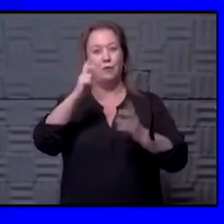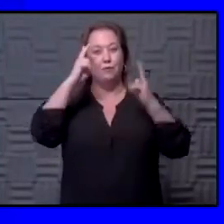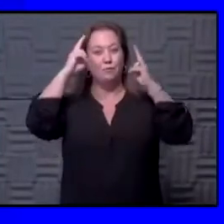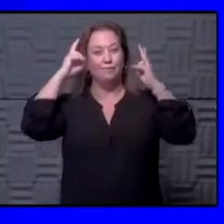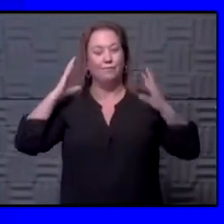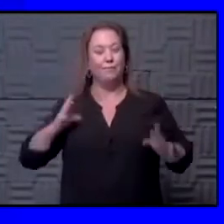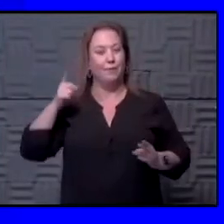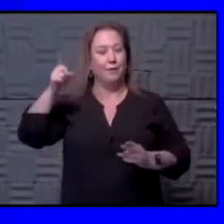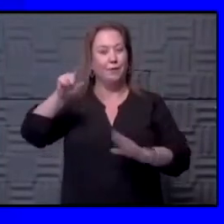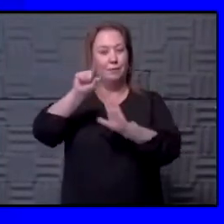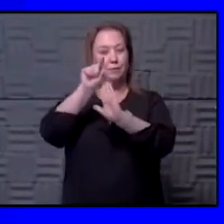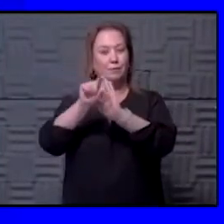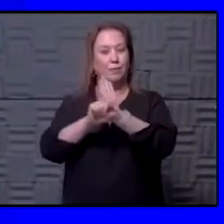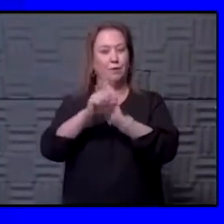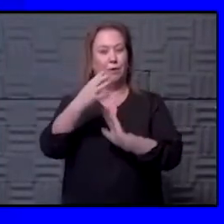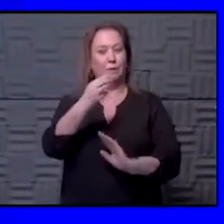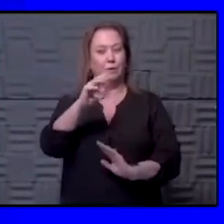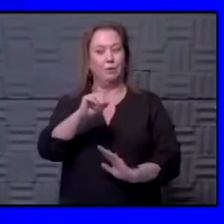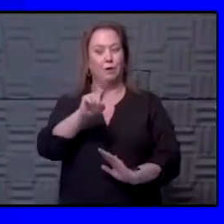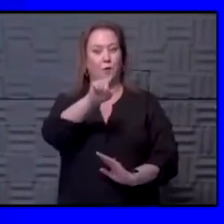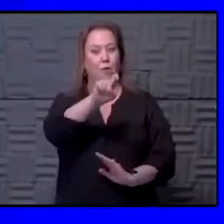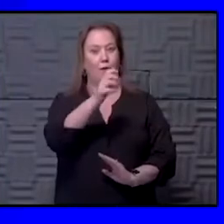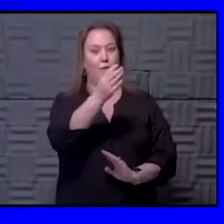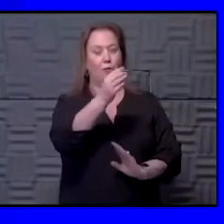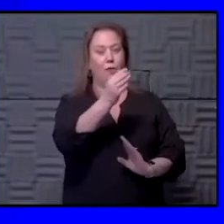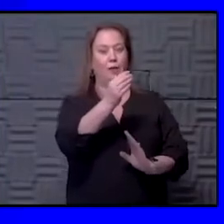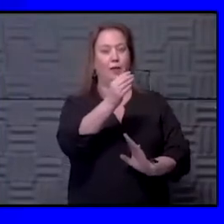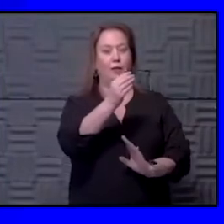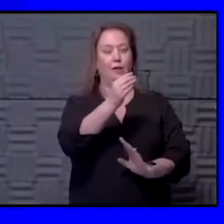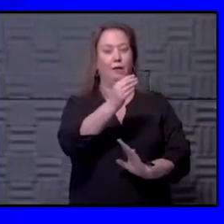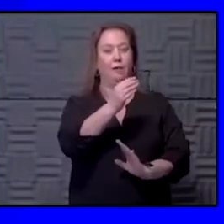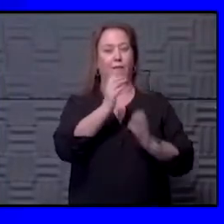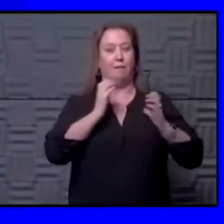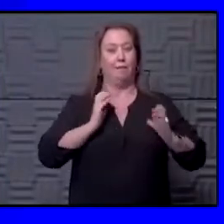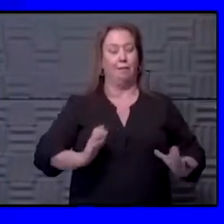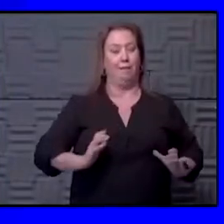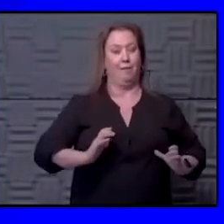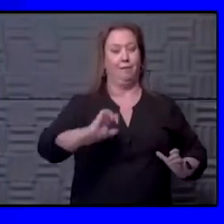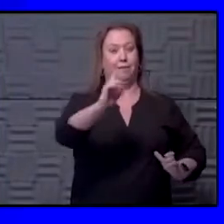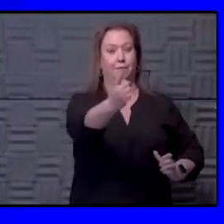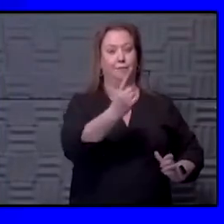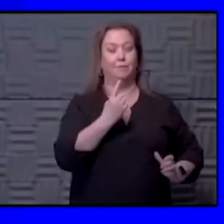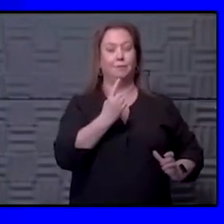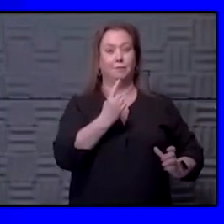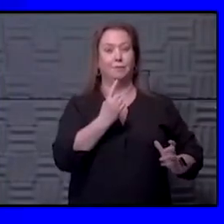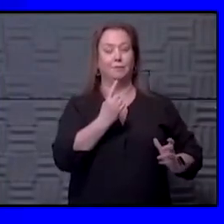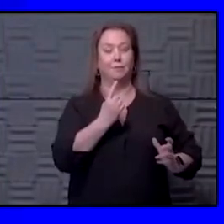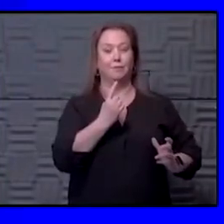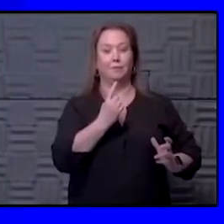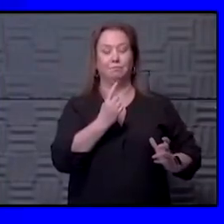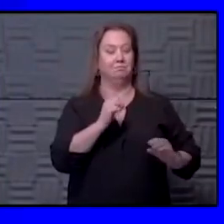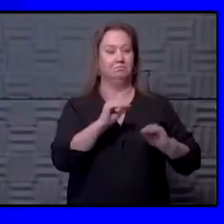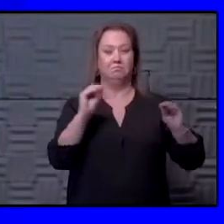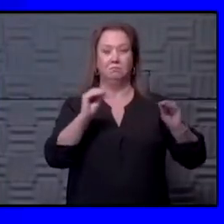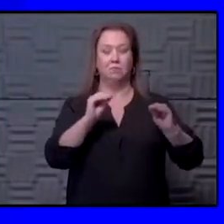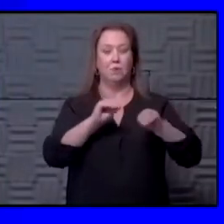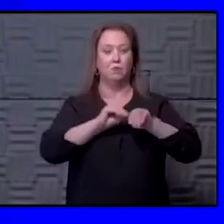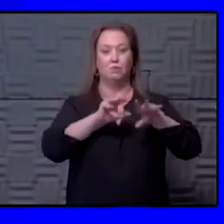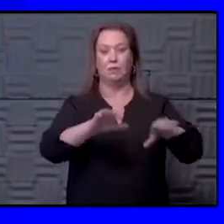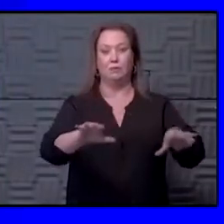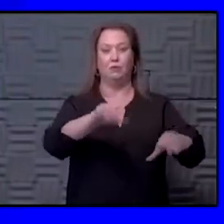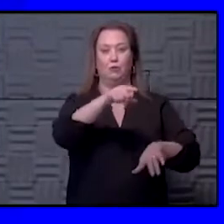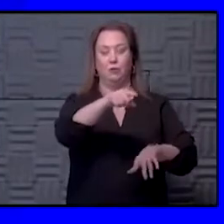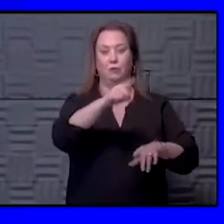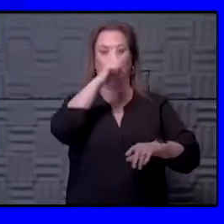And of the, you know, of the 114 patients, clients that they were able to interview afterward, they didn't find any transmission